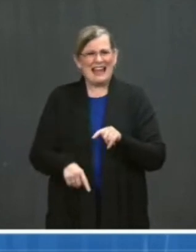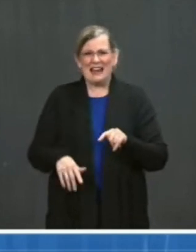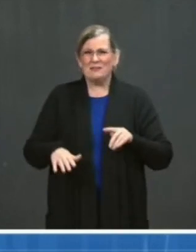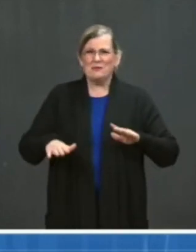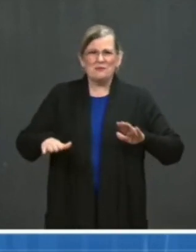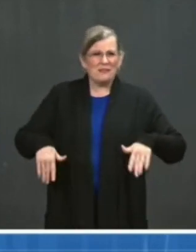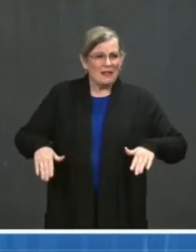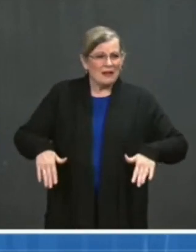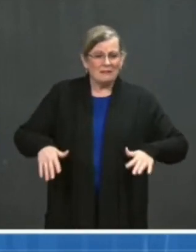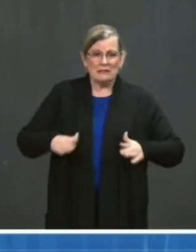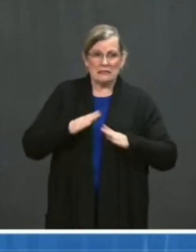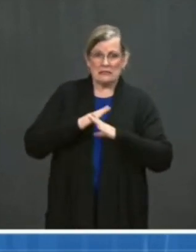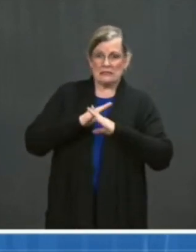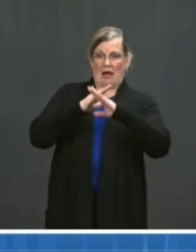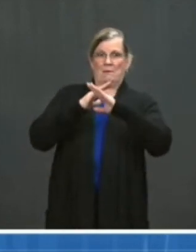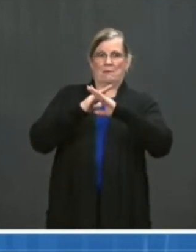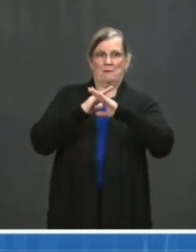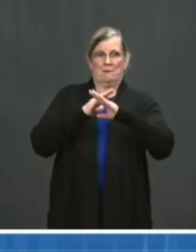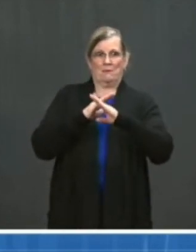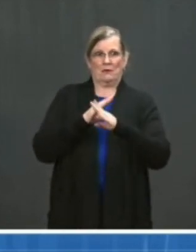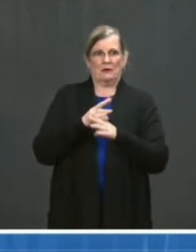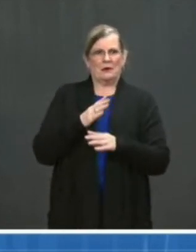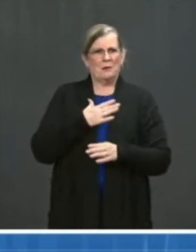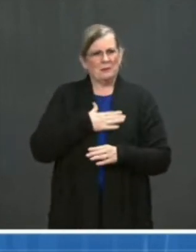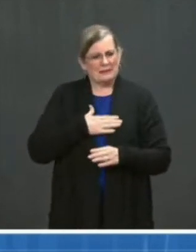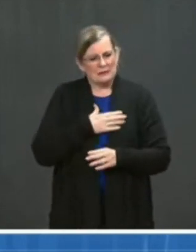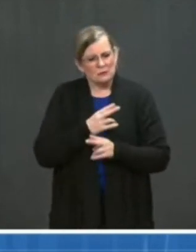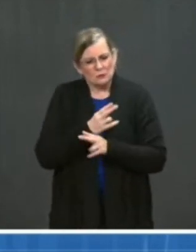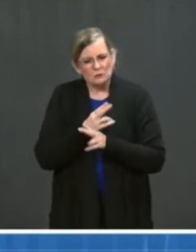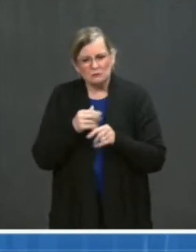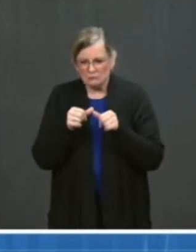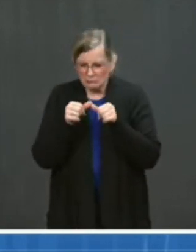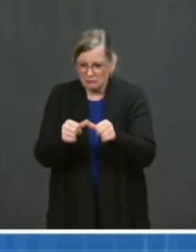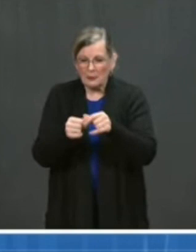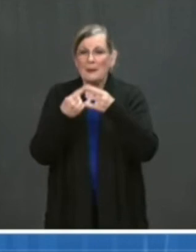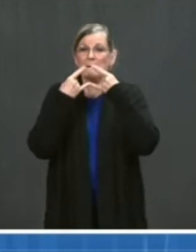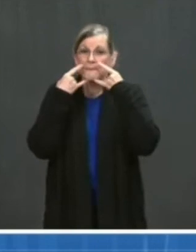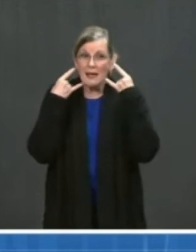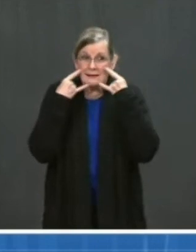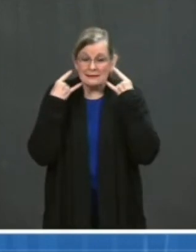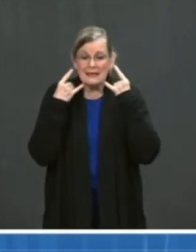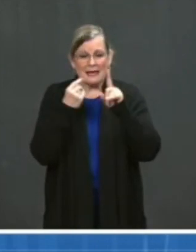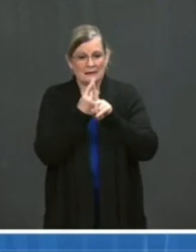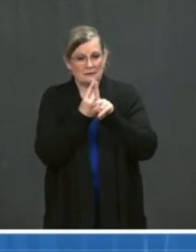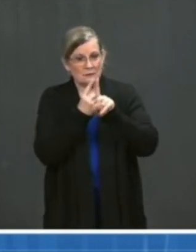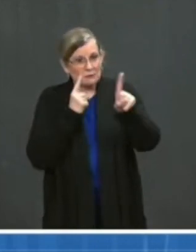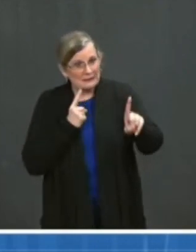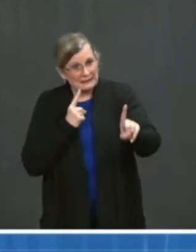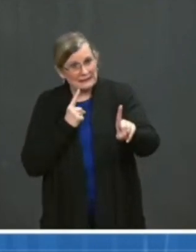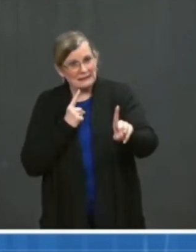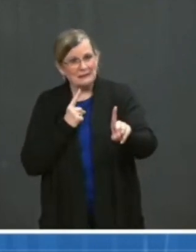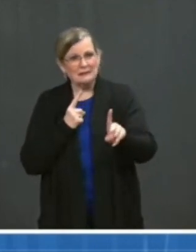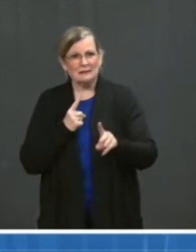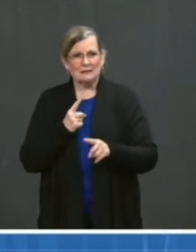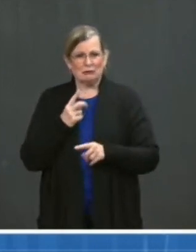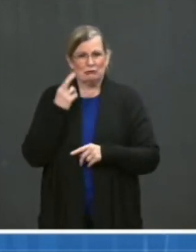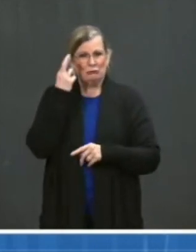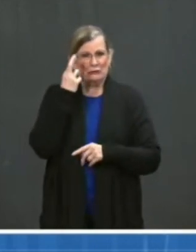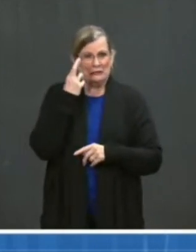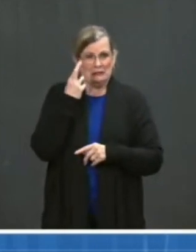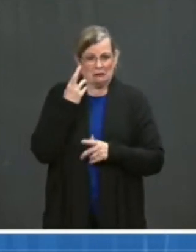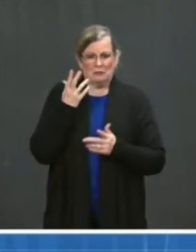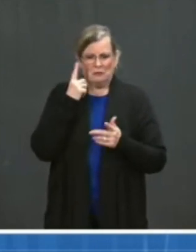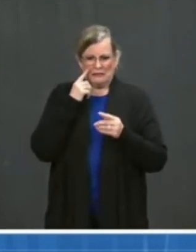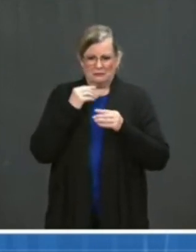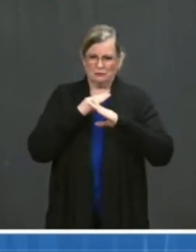strategies we know work, like wearing a mask and physical distancing, in order to slow the spread of COVID-19 and to see